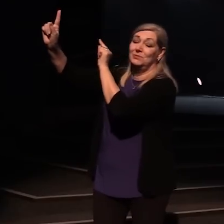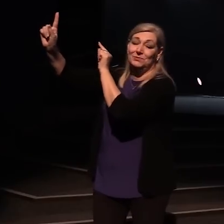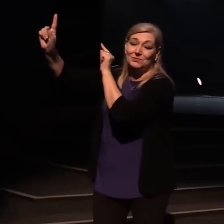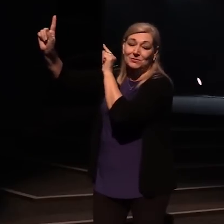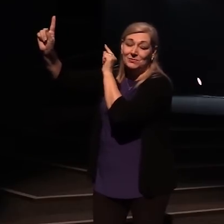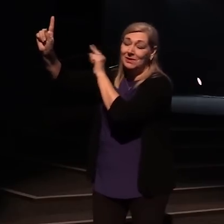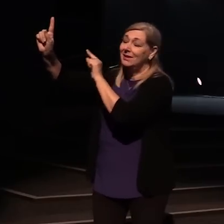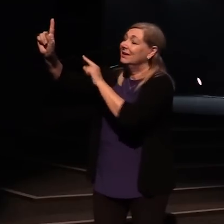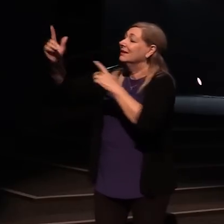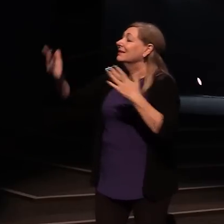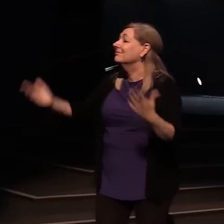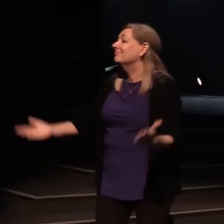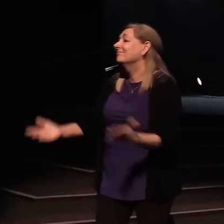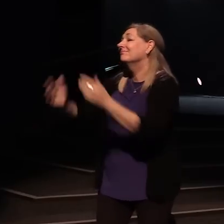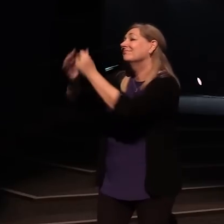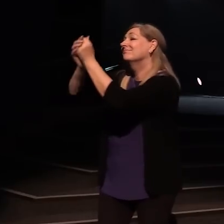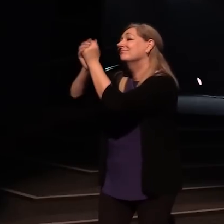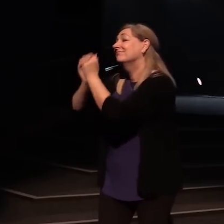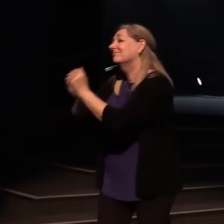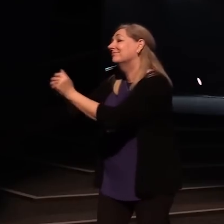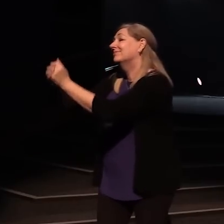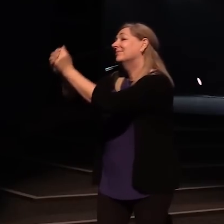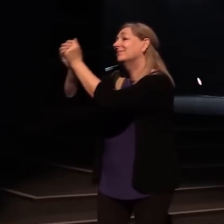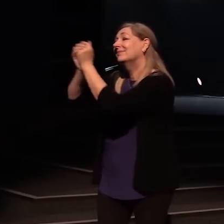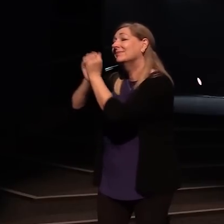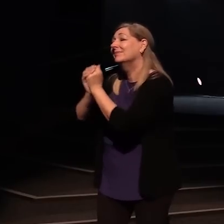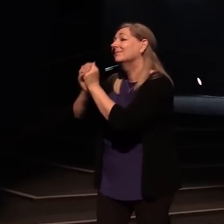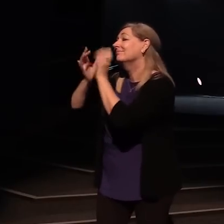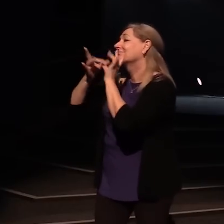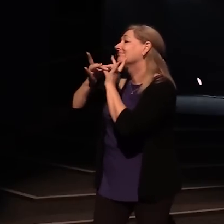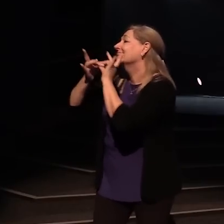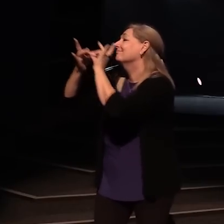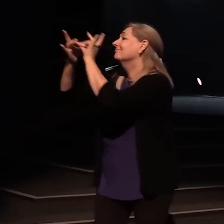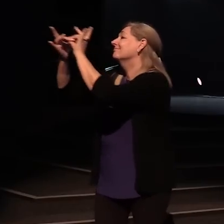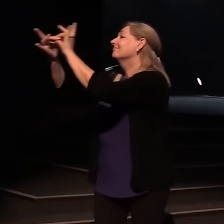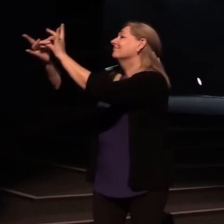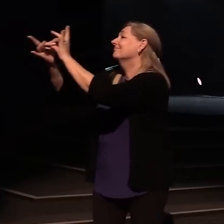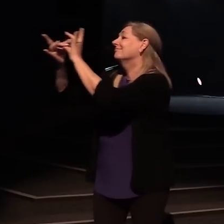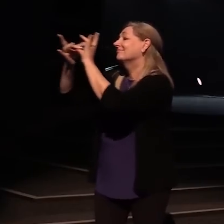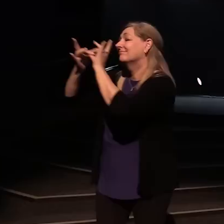To worship you in spirit and in truth.